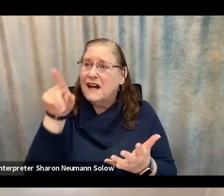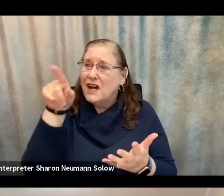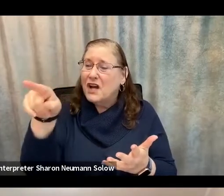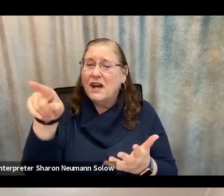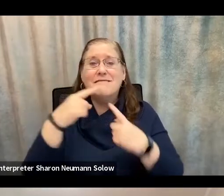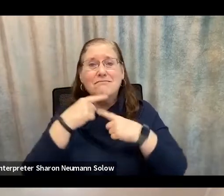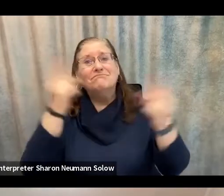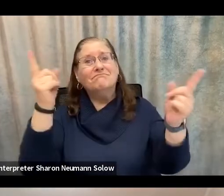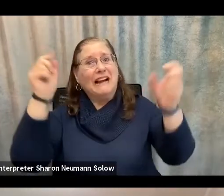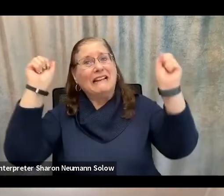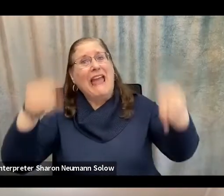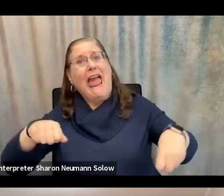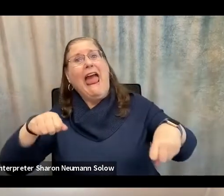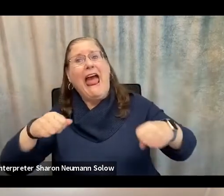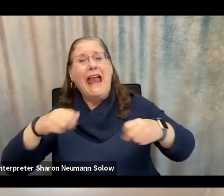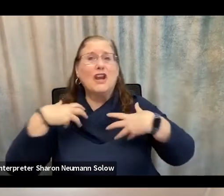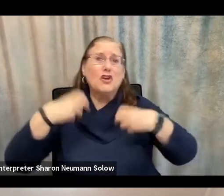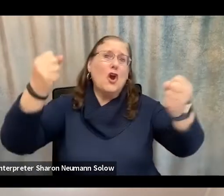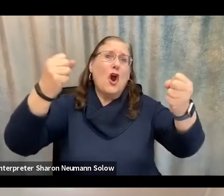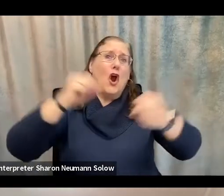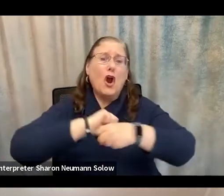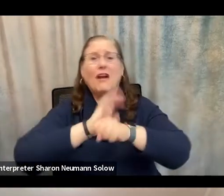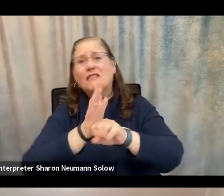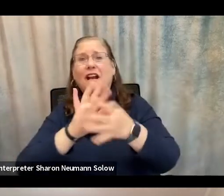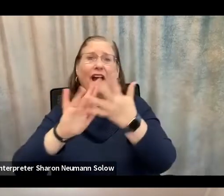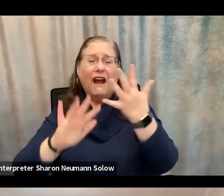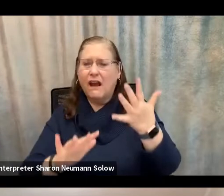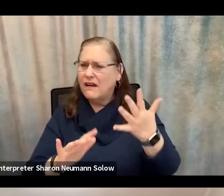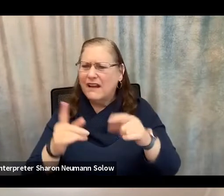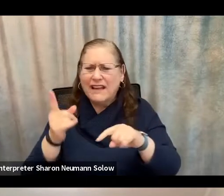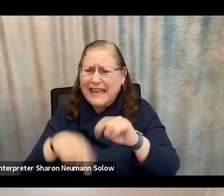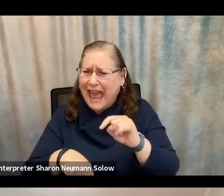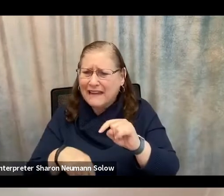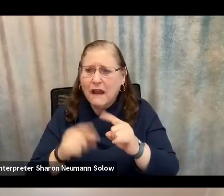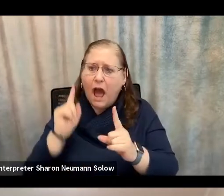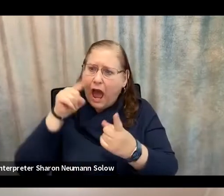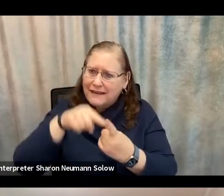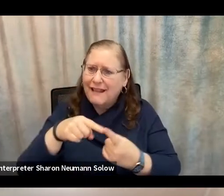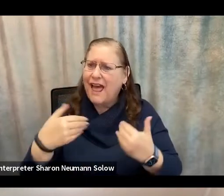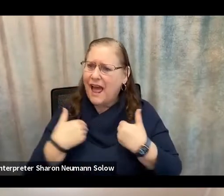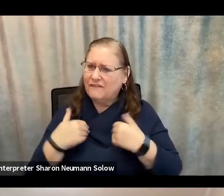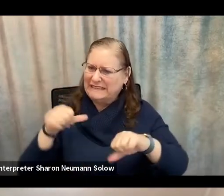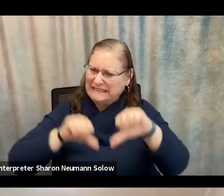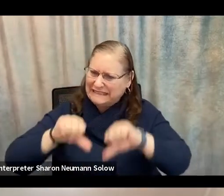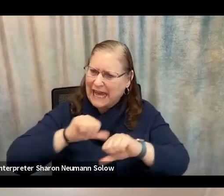without providing reliable scientific proof to back up those claims.